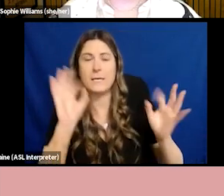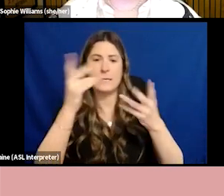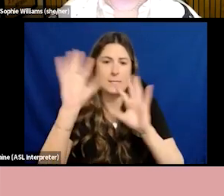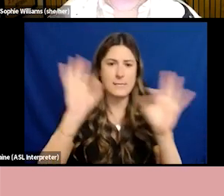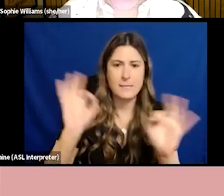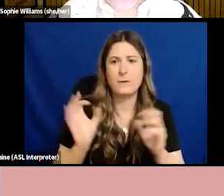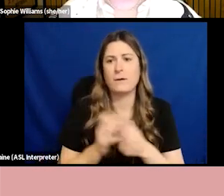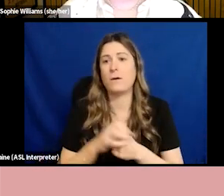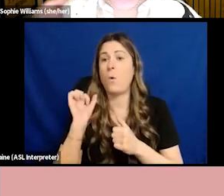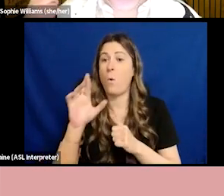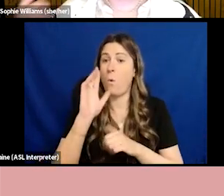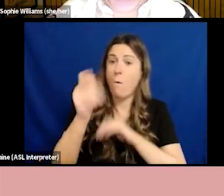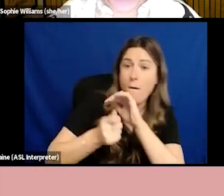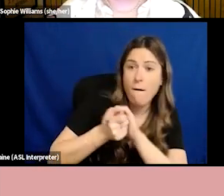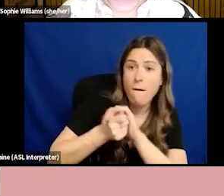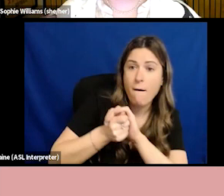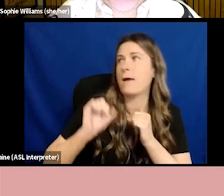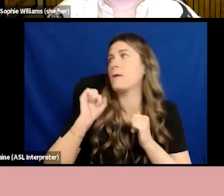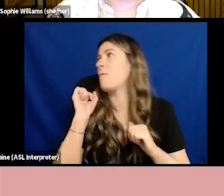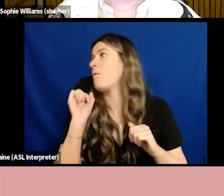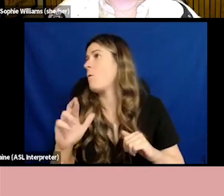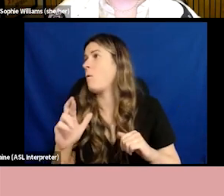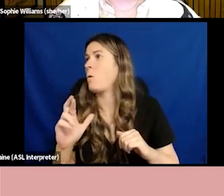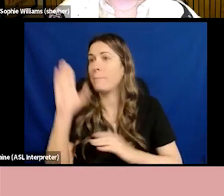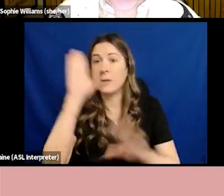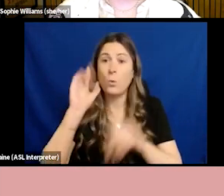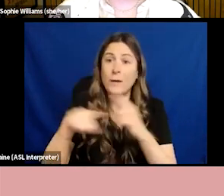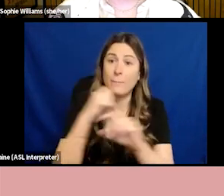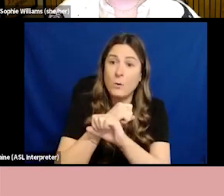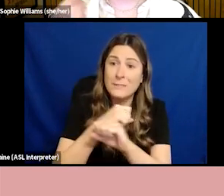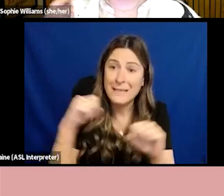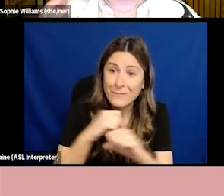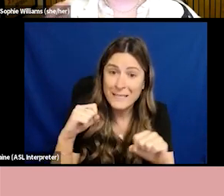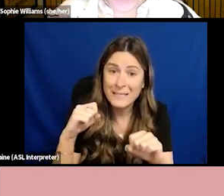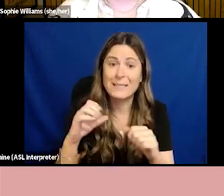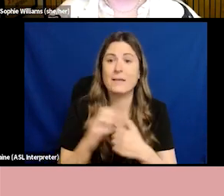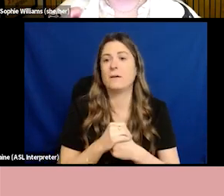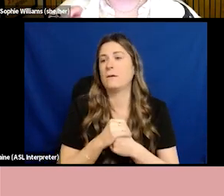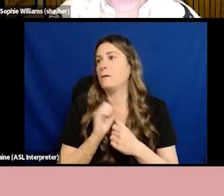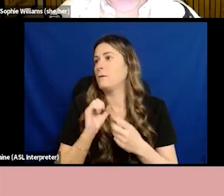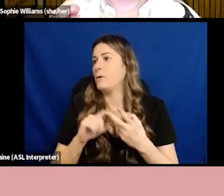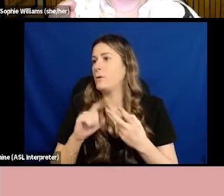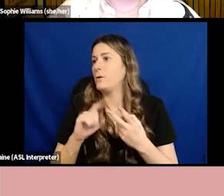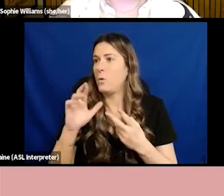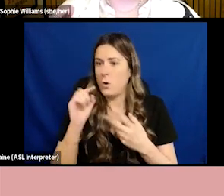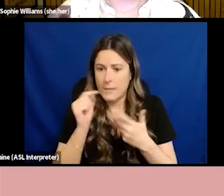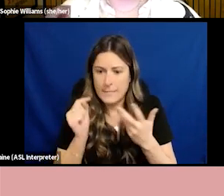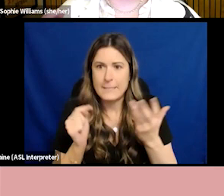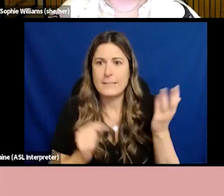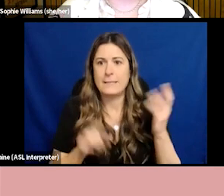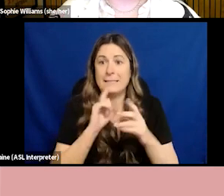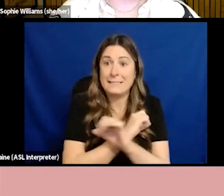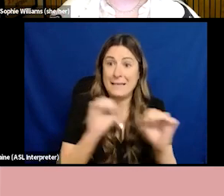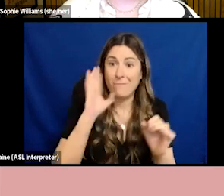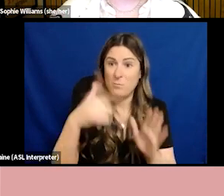precautions around the perception or acceptance of my gender identity. I never have to have that additional worry or